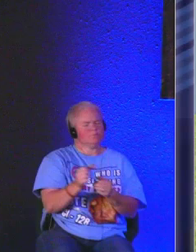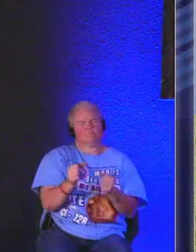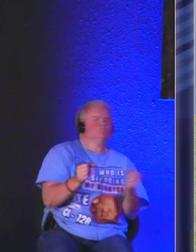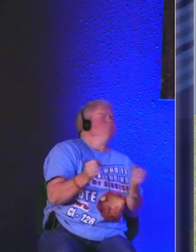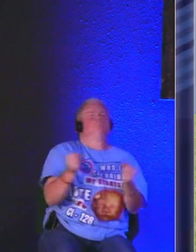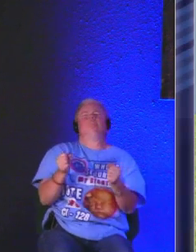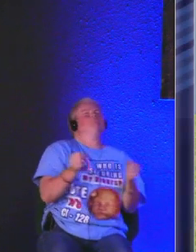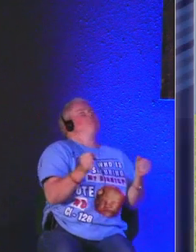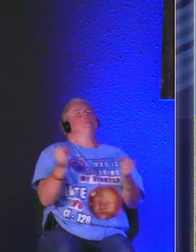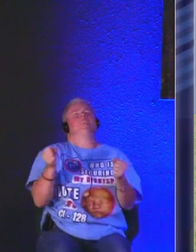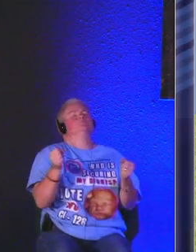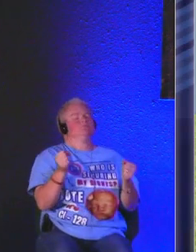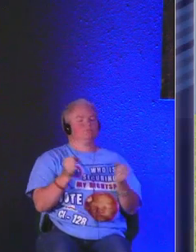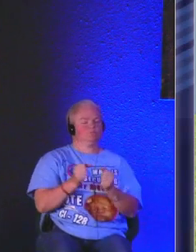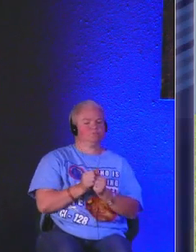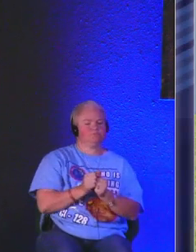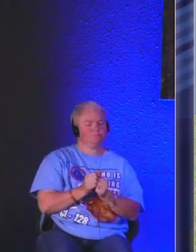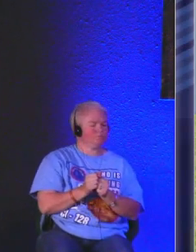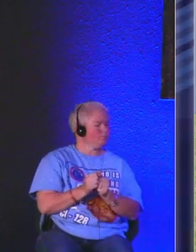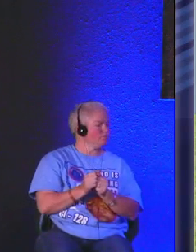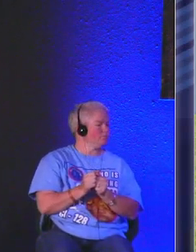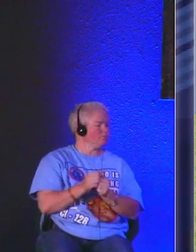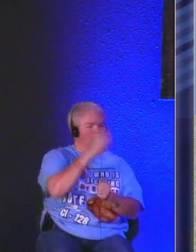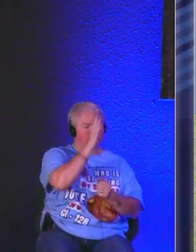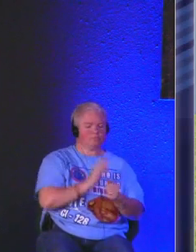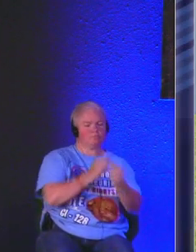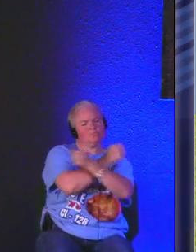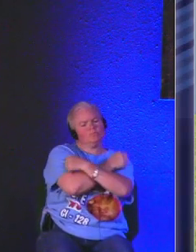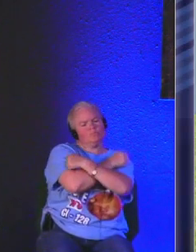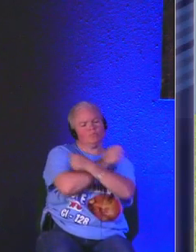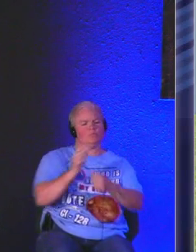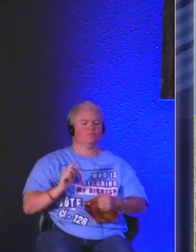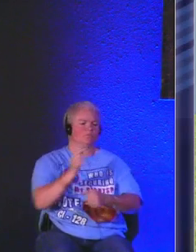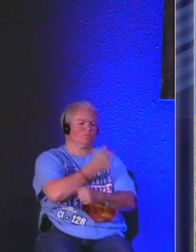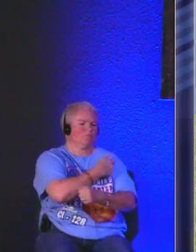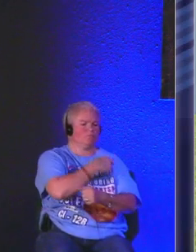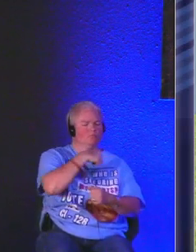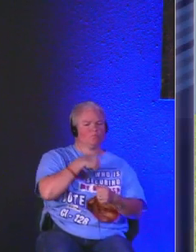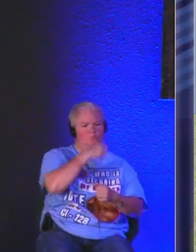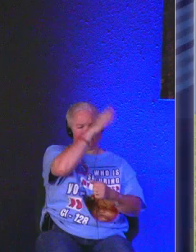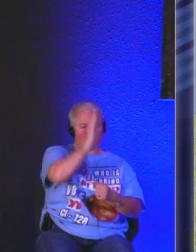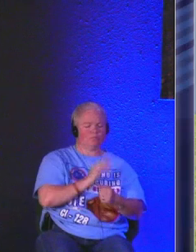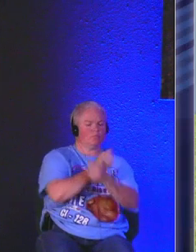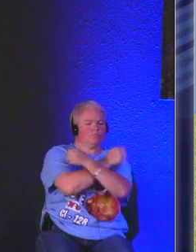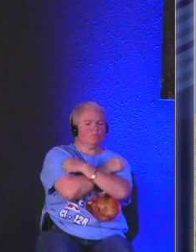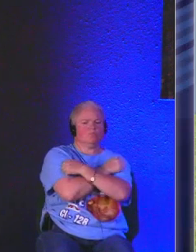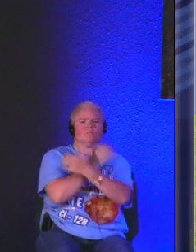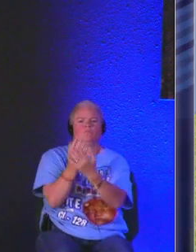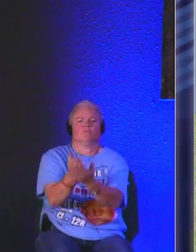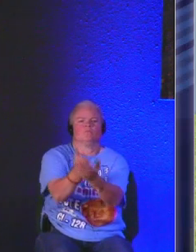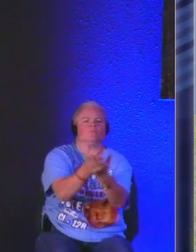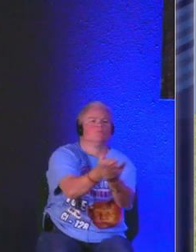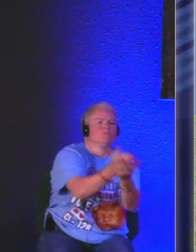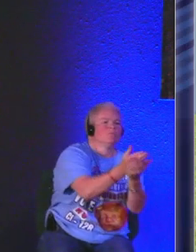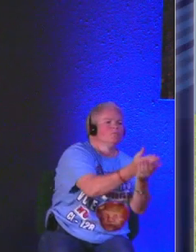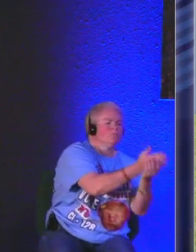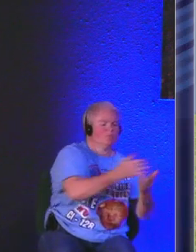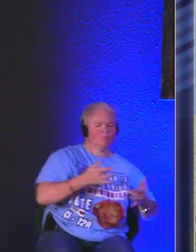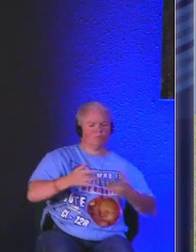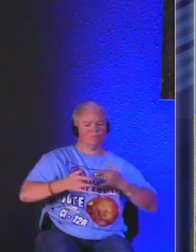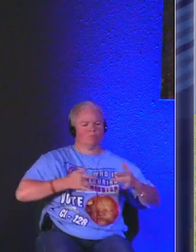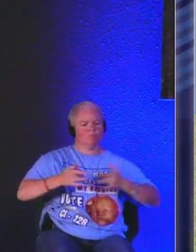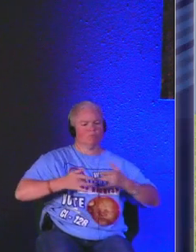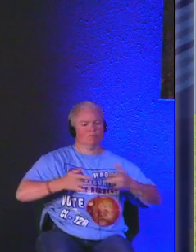rock us to the core of our being God loves us God loves each of us and he is